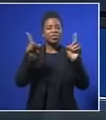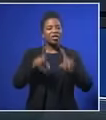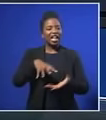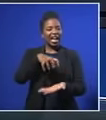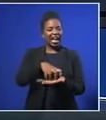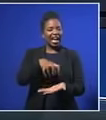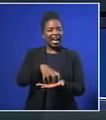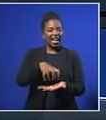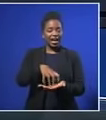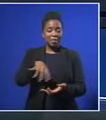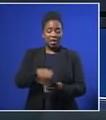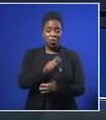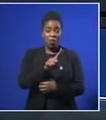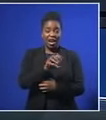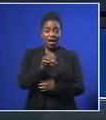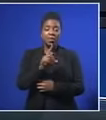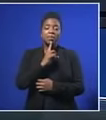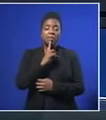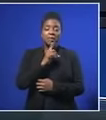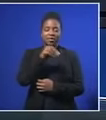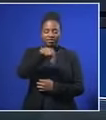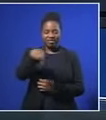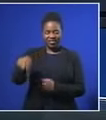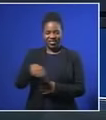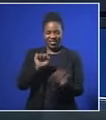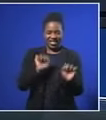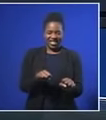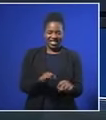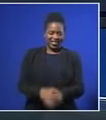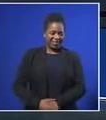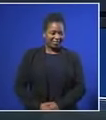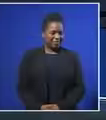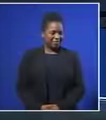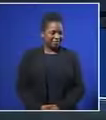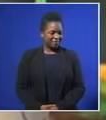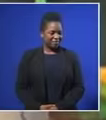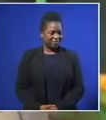cake to honour the late icon today. Kailitle Komala was there for a taste.